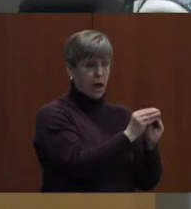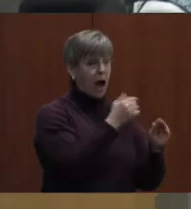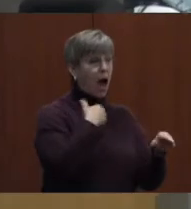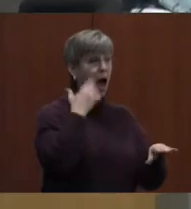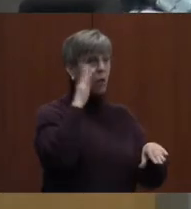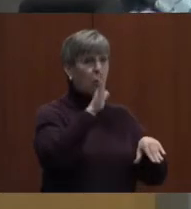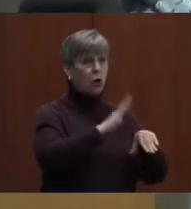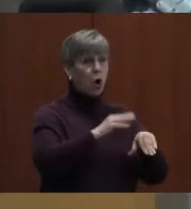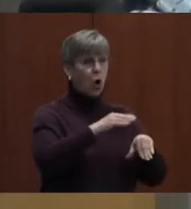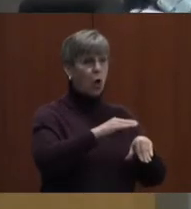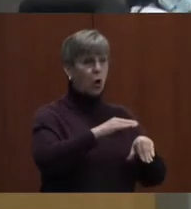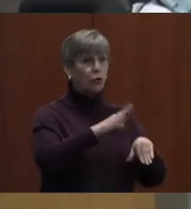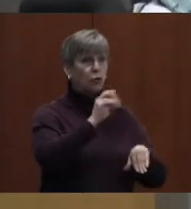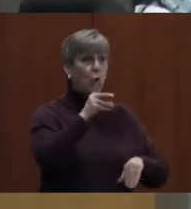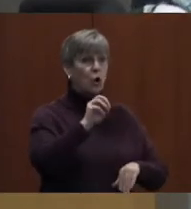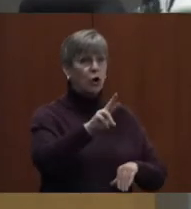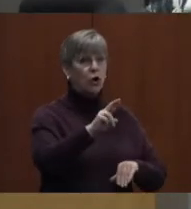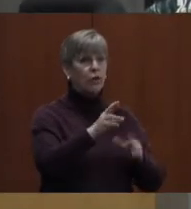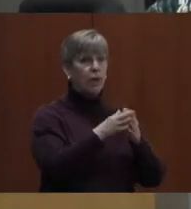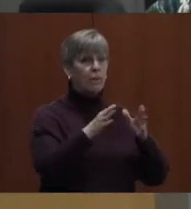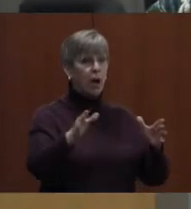call to order the public hearing.